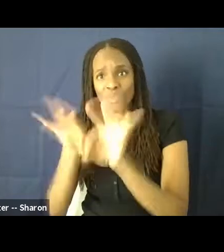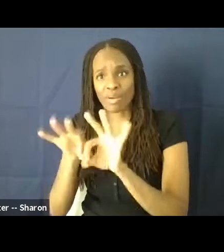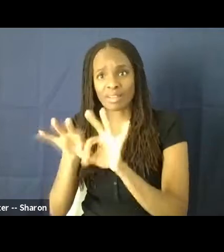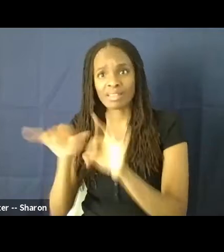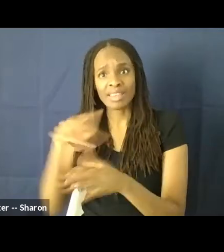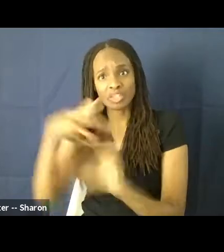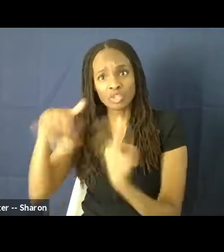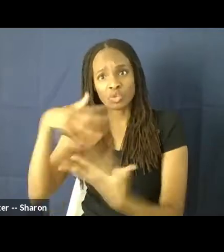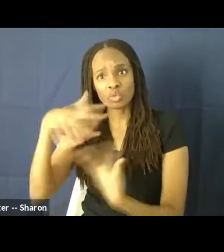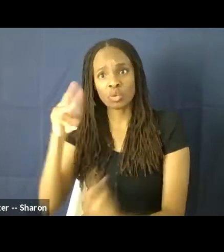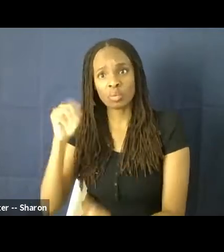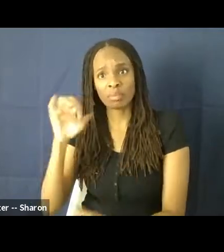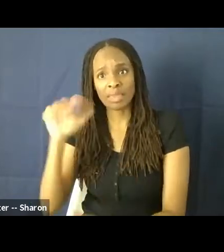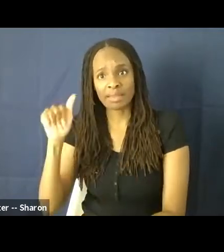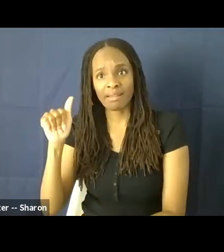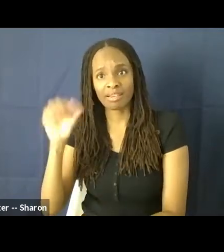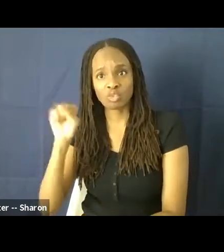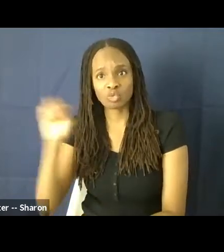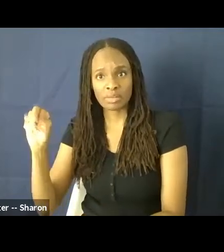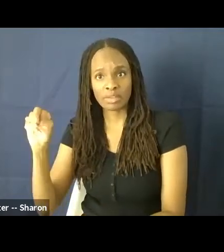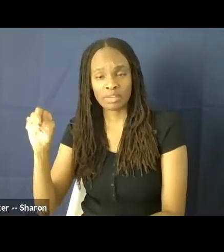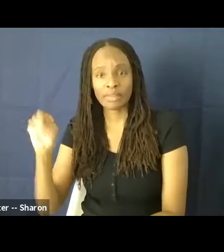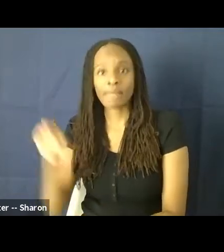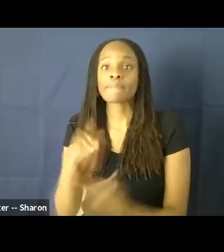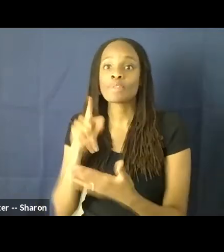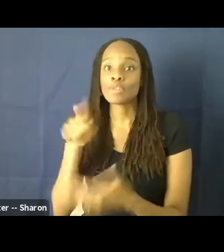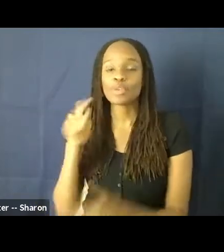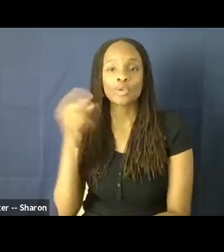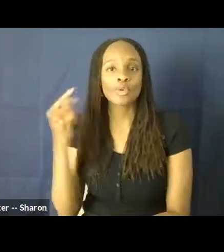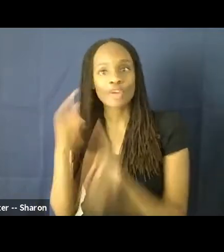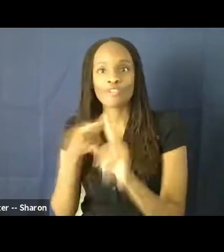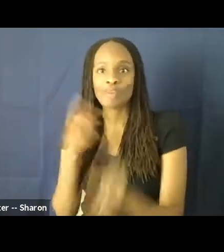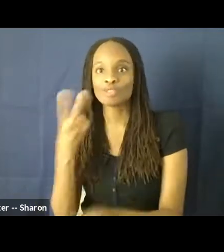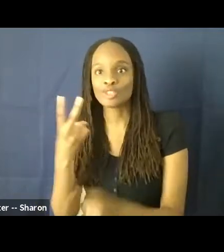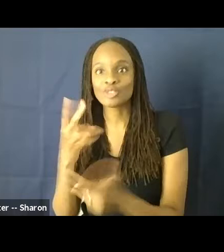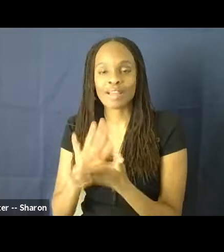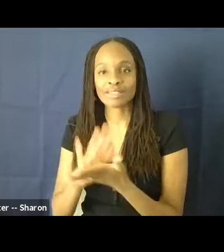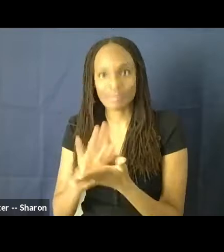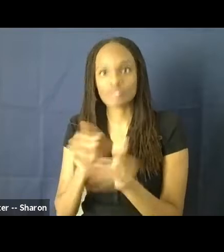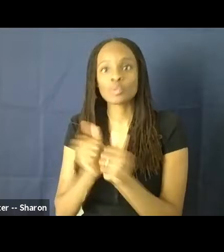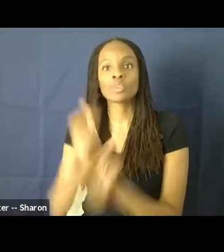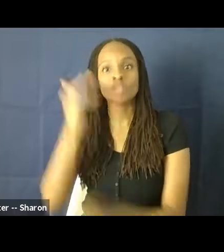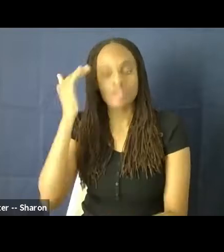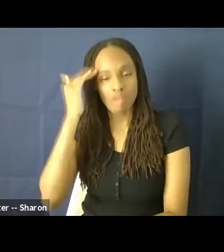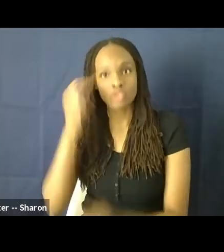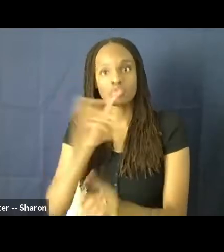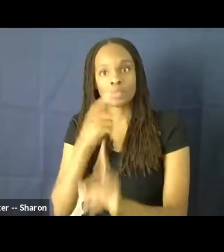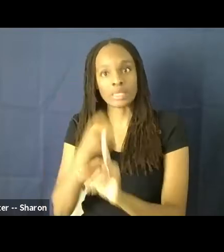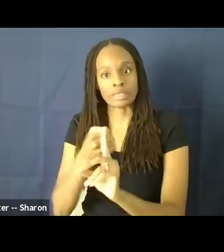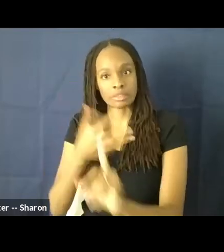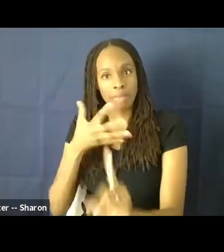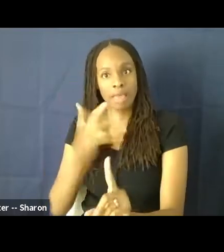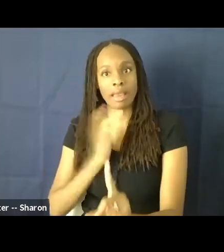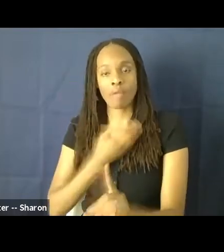There are academics who you've heard from two of them today. They're using their knowledge and research to expand our worldview and